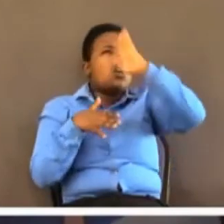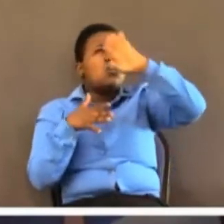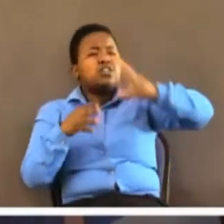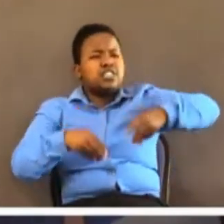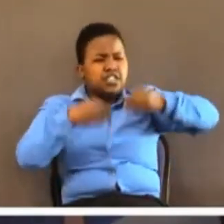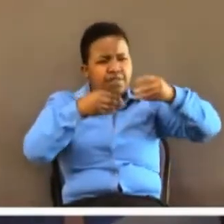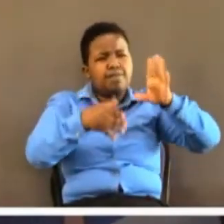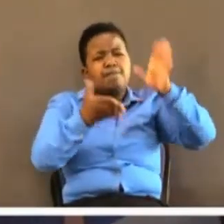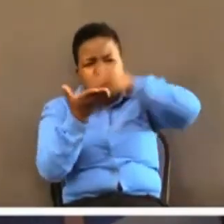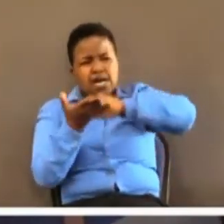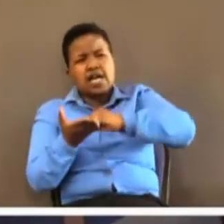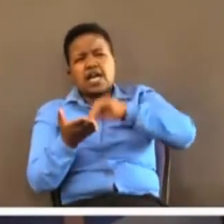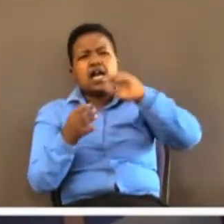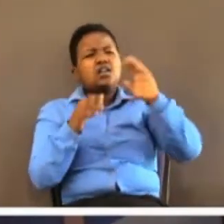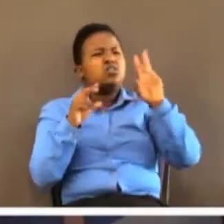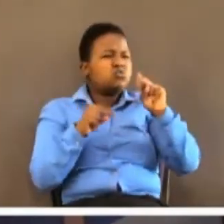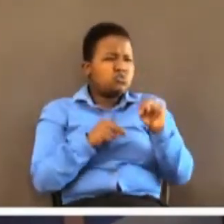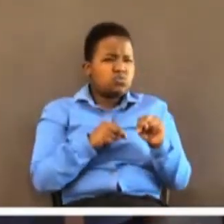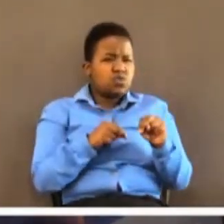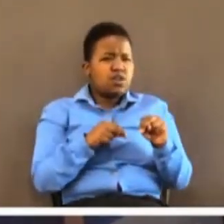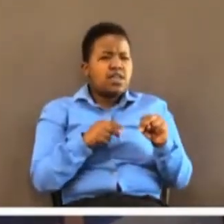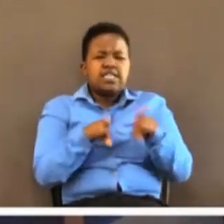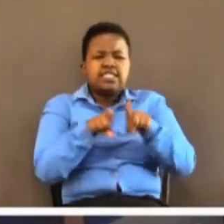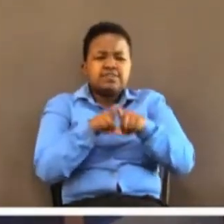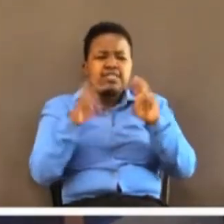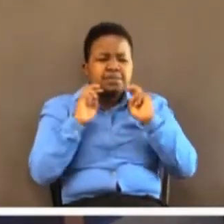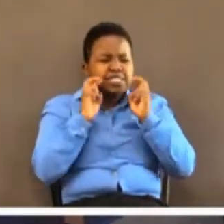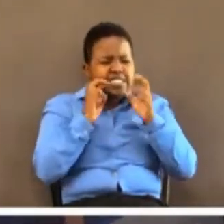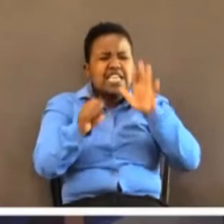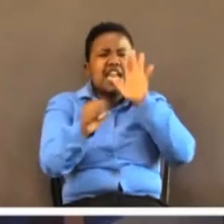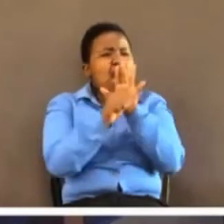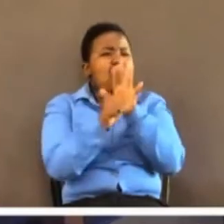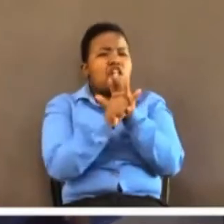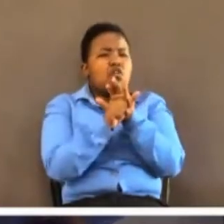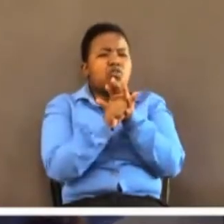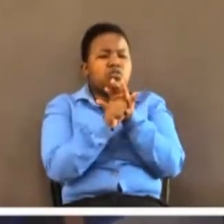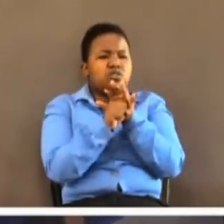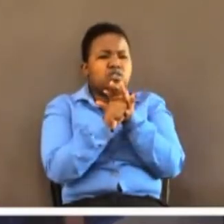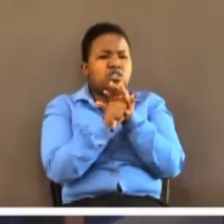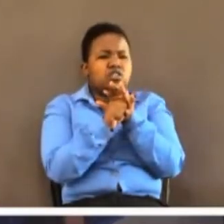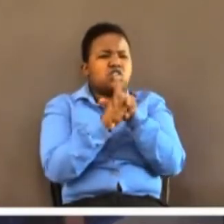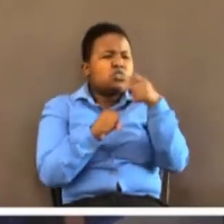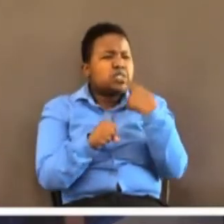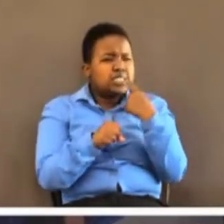You could have gone too far into sin and there's no need to go back you are saying.